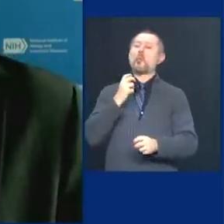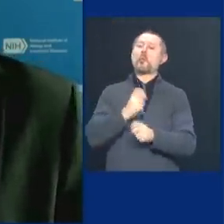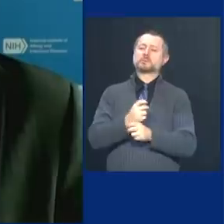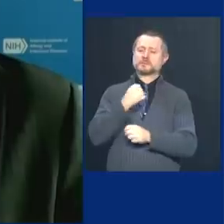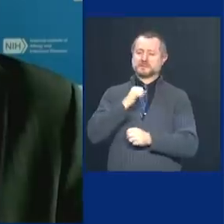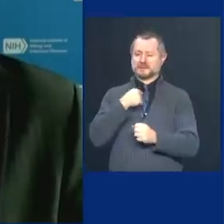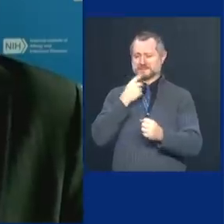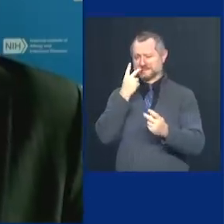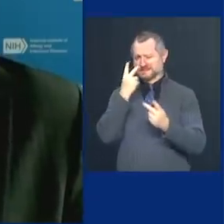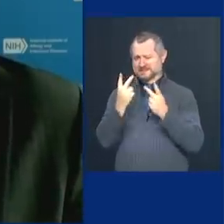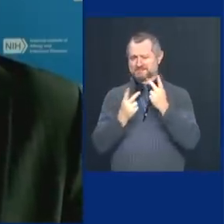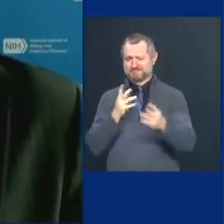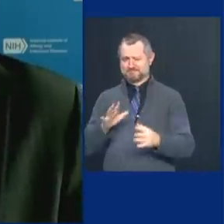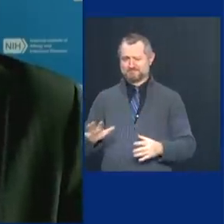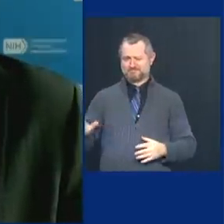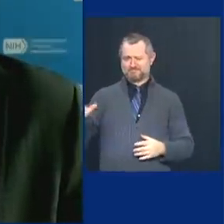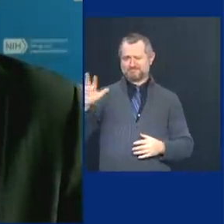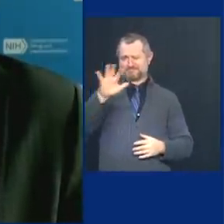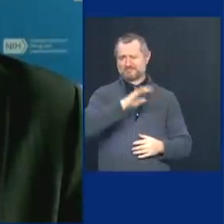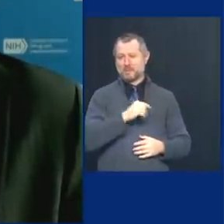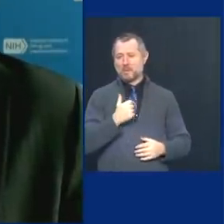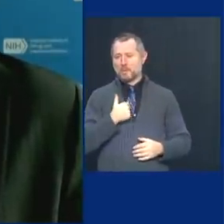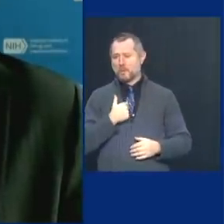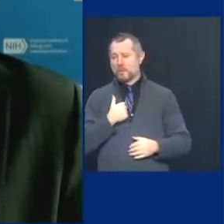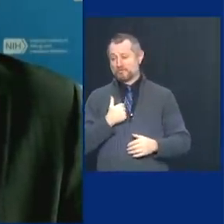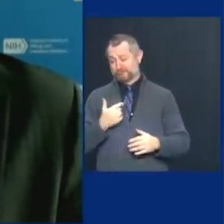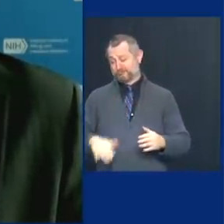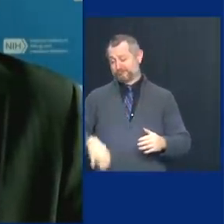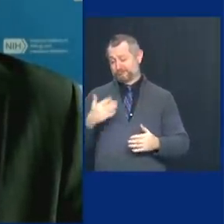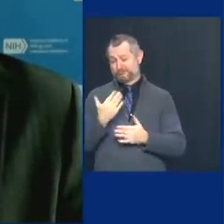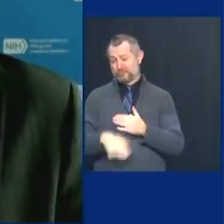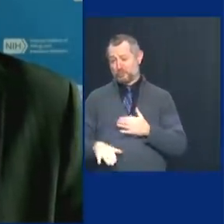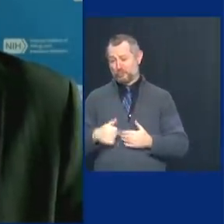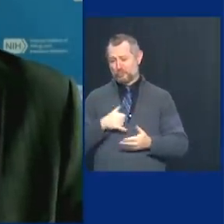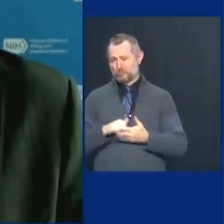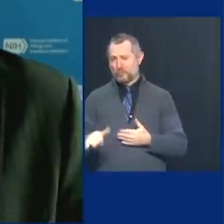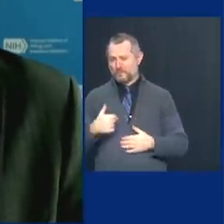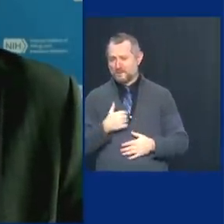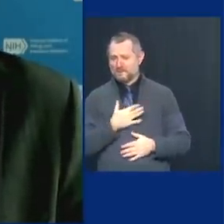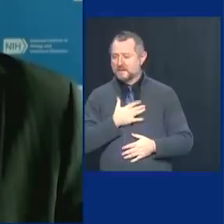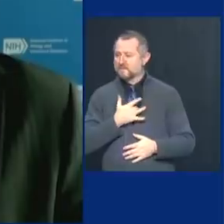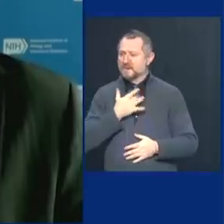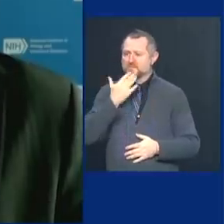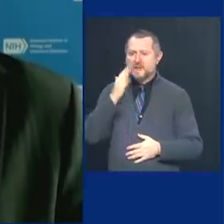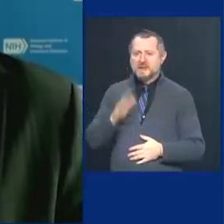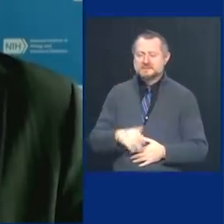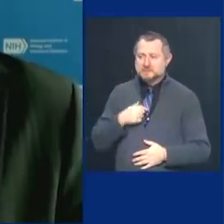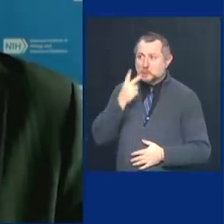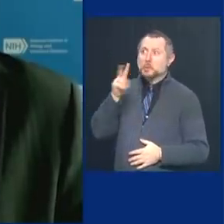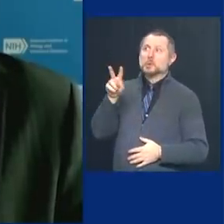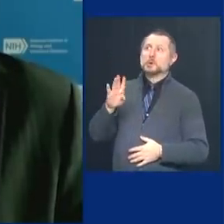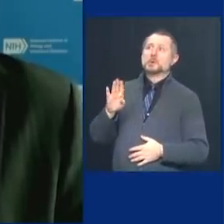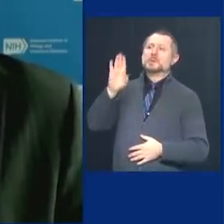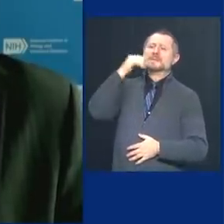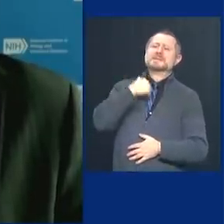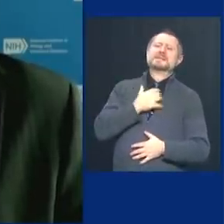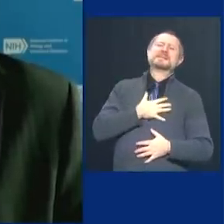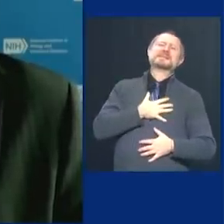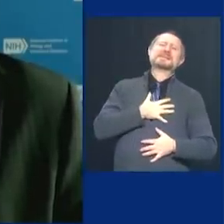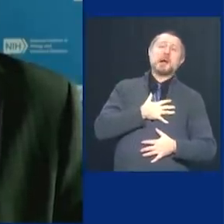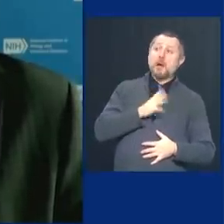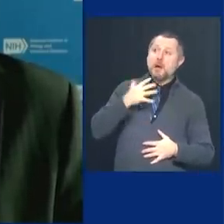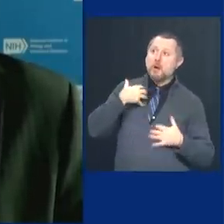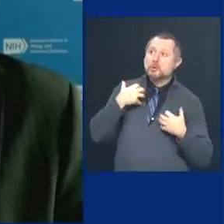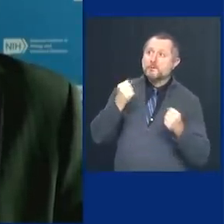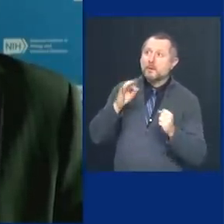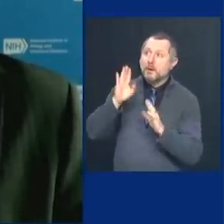to my place of birth. But you guys got really slammed. And then you rebounded and you rebounded in a way that